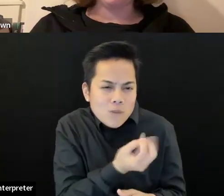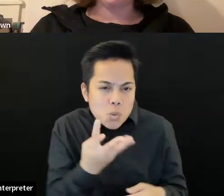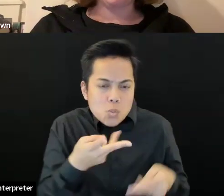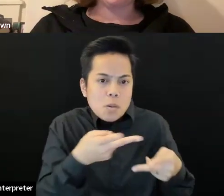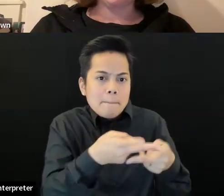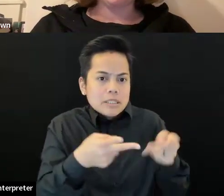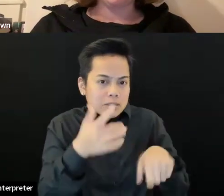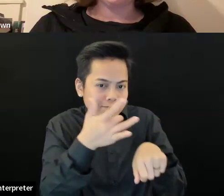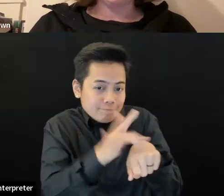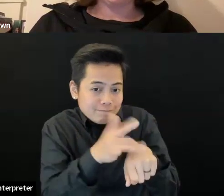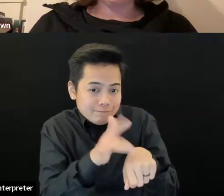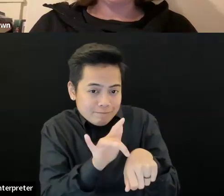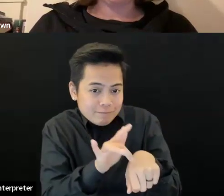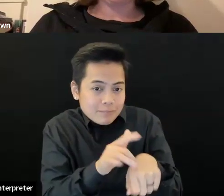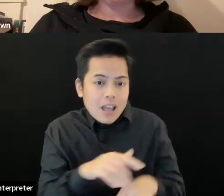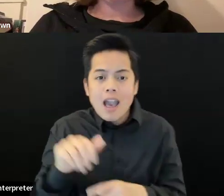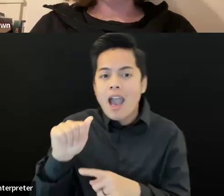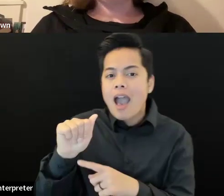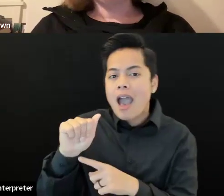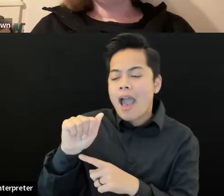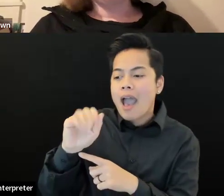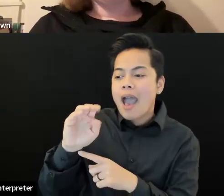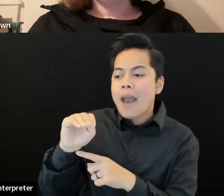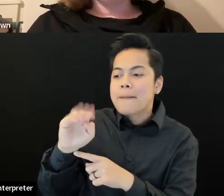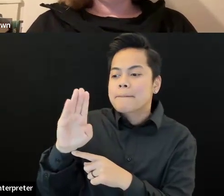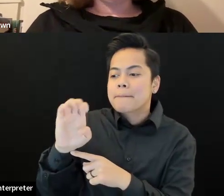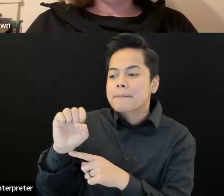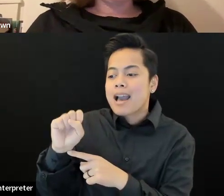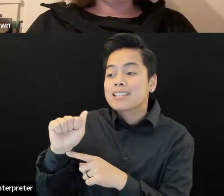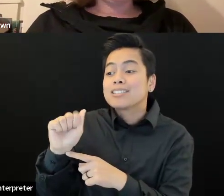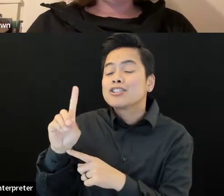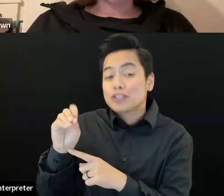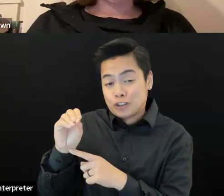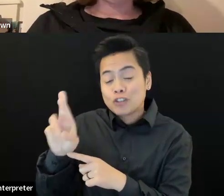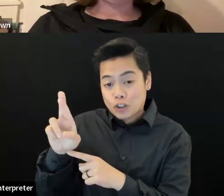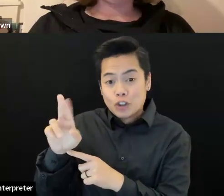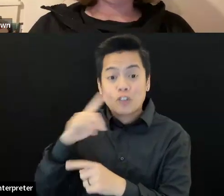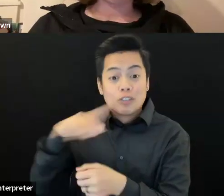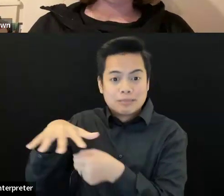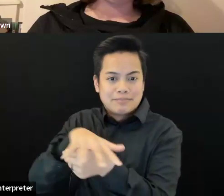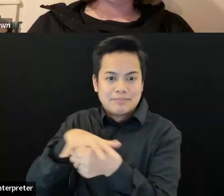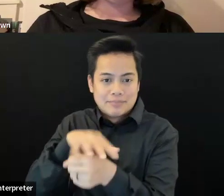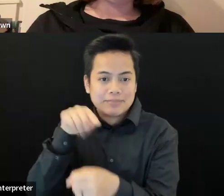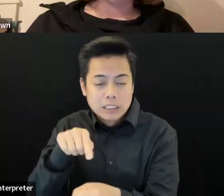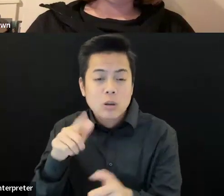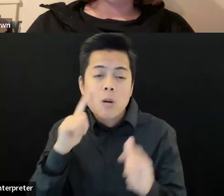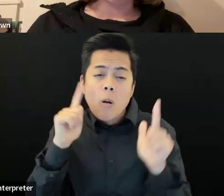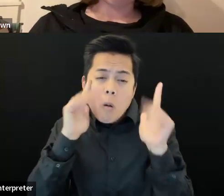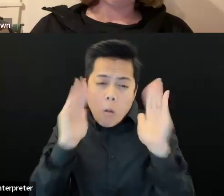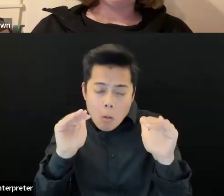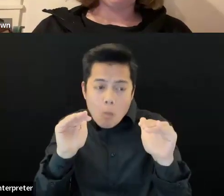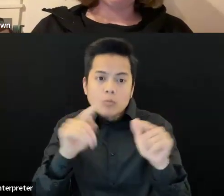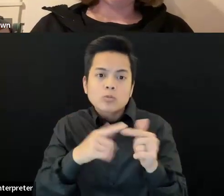space. Um, and we're hoping to hire from Kelsey residents who live in the space